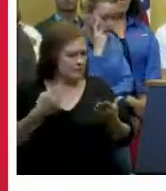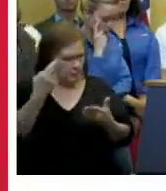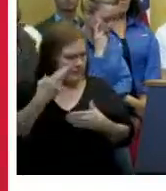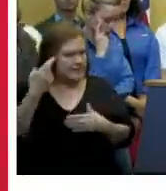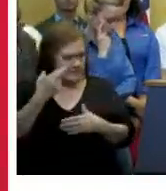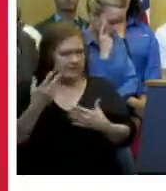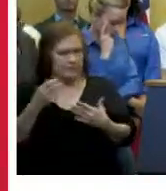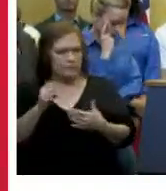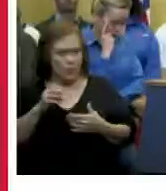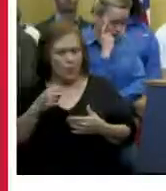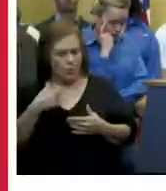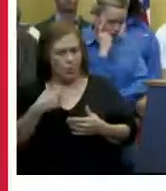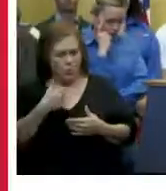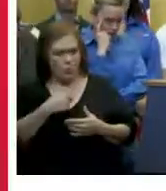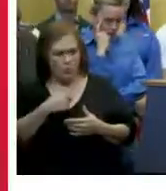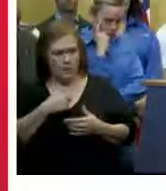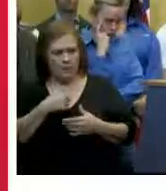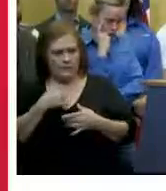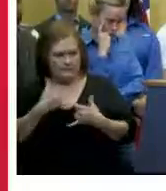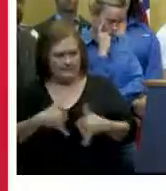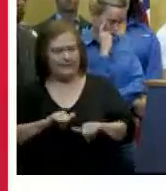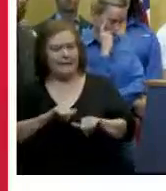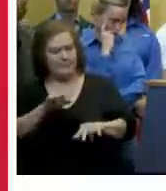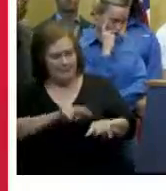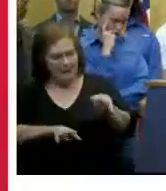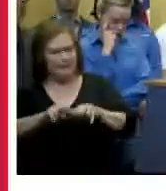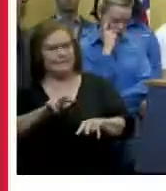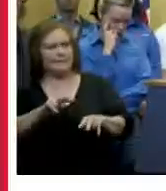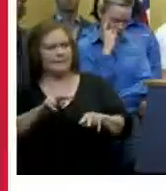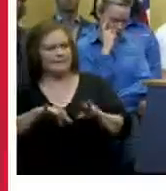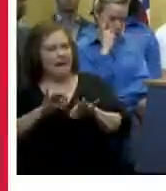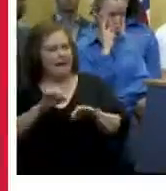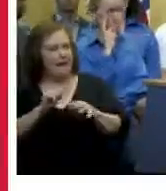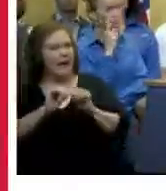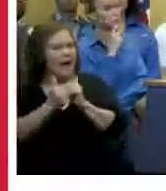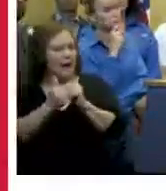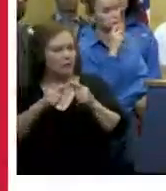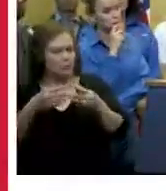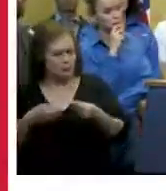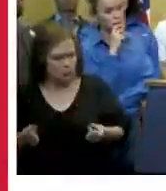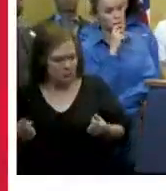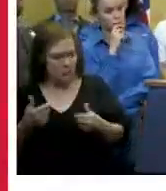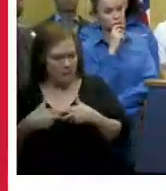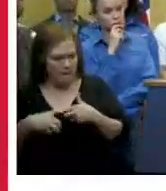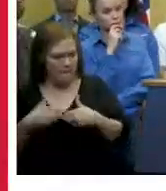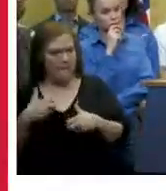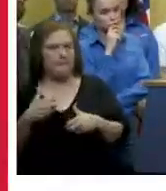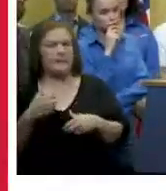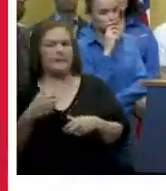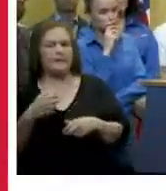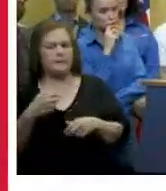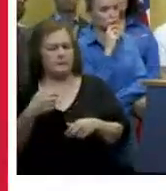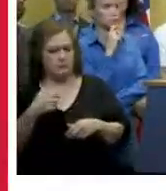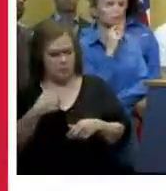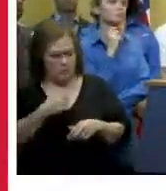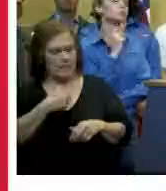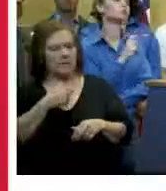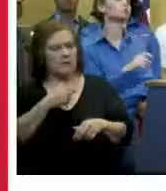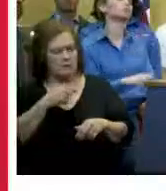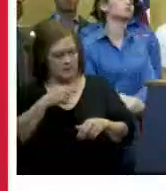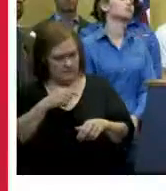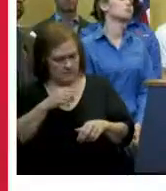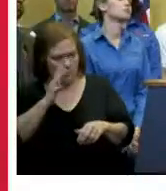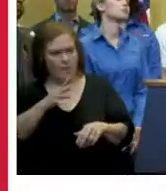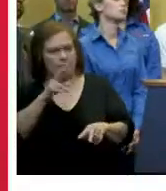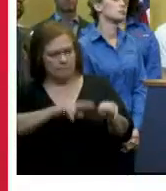looking for a long-term solution but we will continue to monitor the other 10 locations to make sure that the pumps are working and then the the